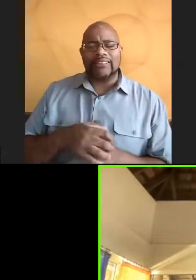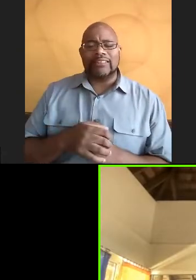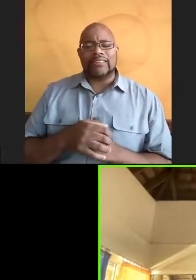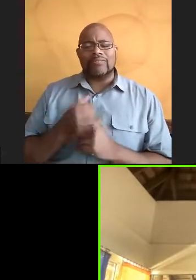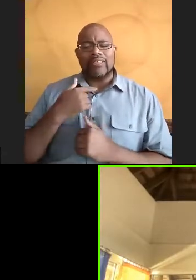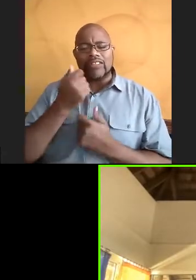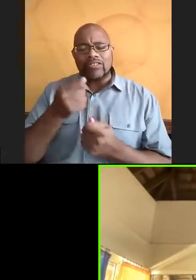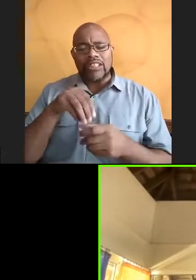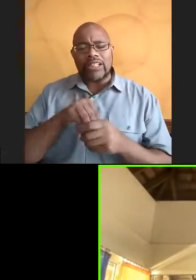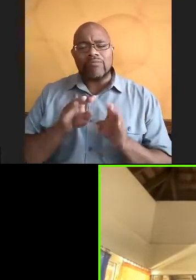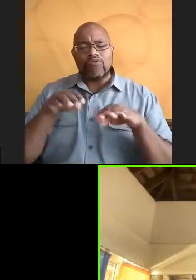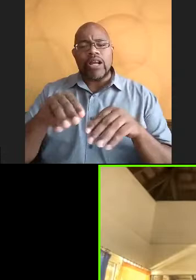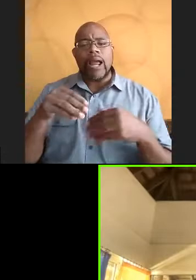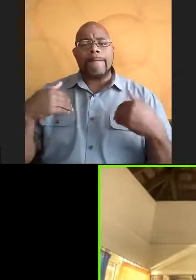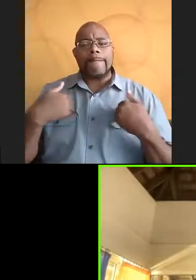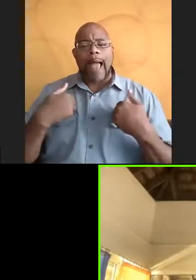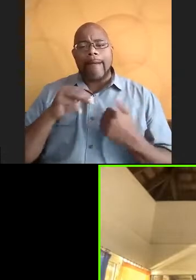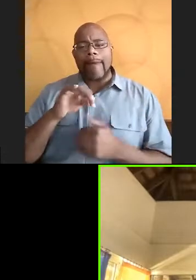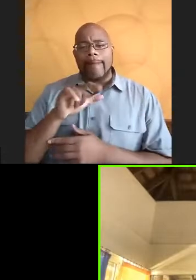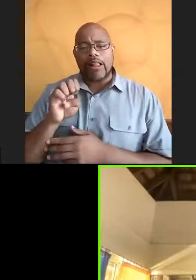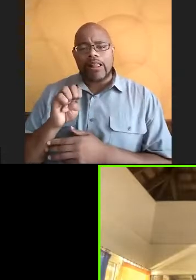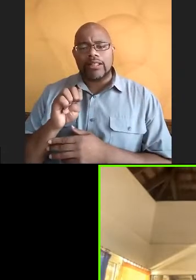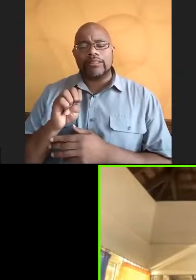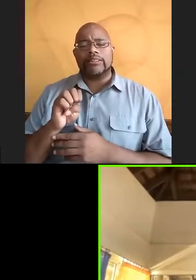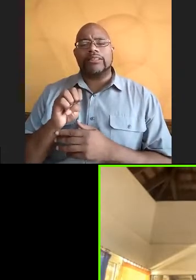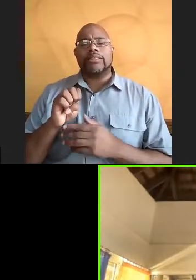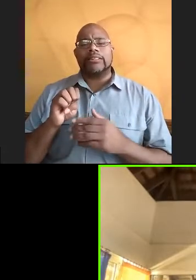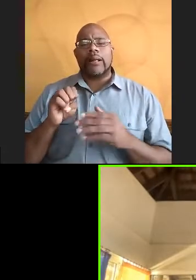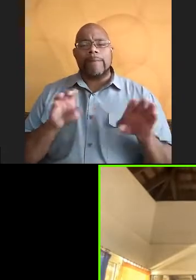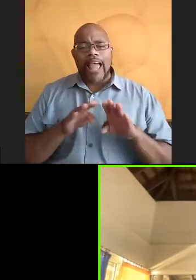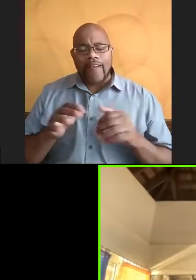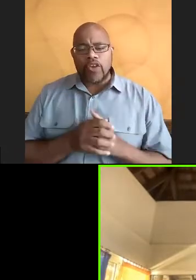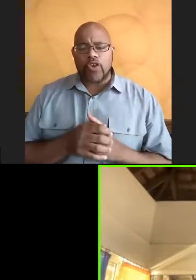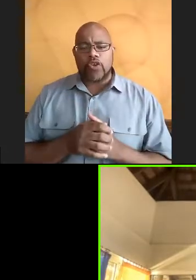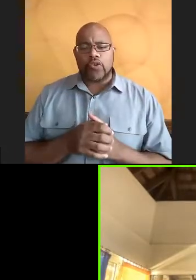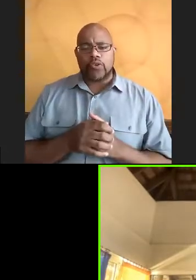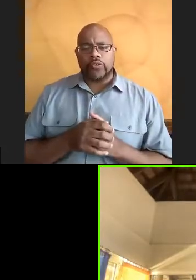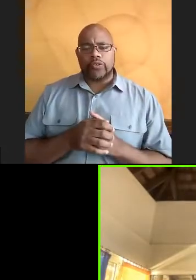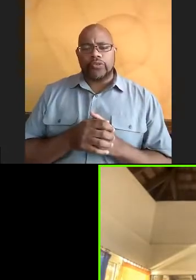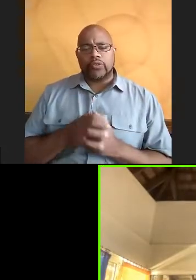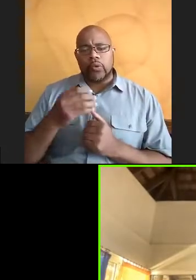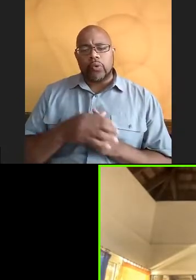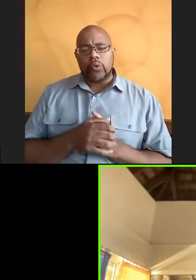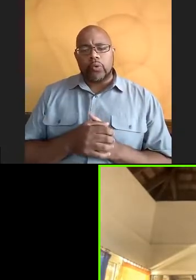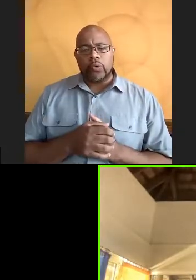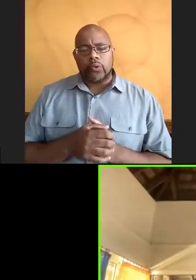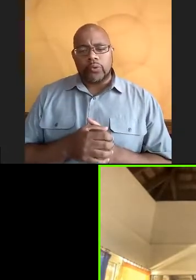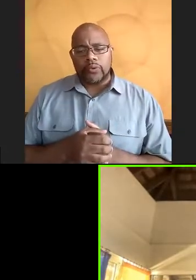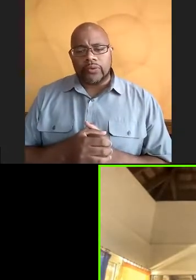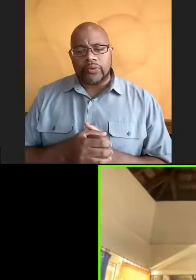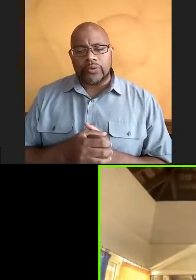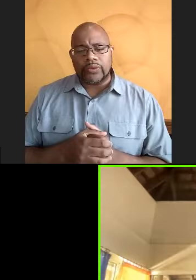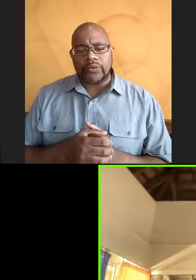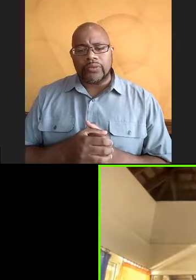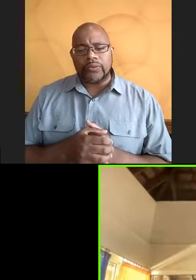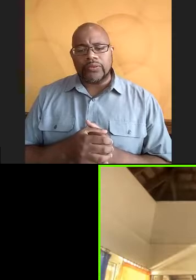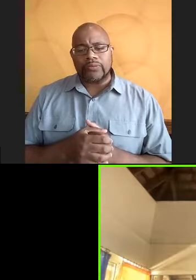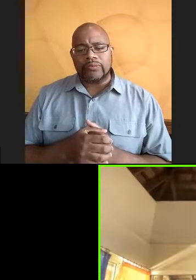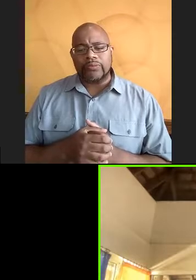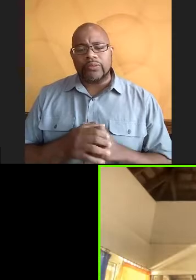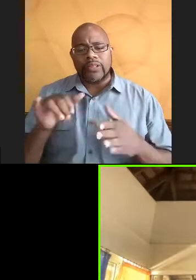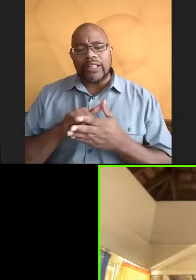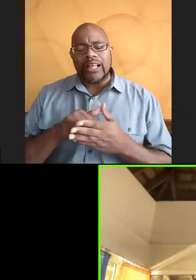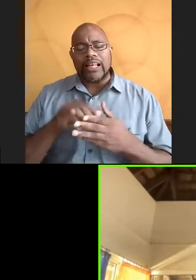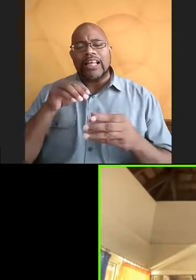interested in marine mammals, marine mammal behavior, communication, and disease. Also, I'm interested in kelp-borne ecosystems and the